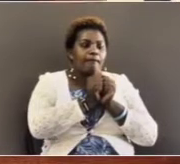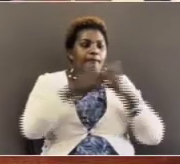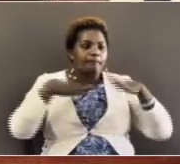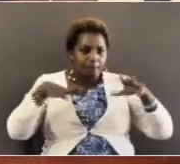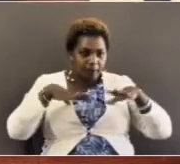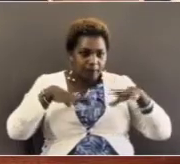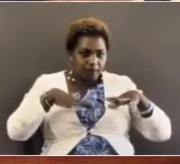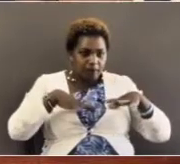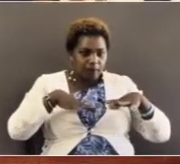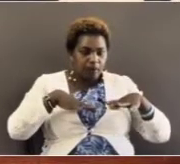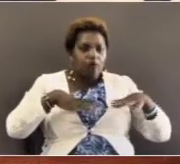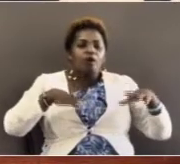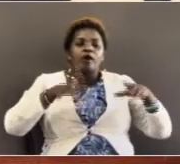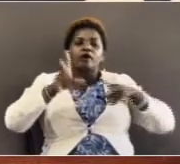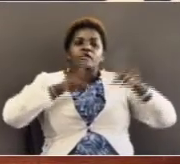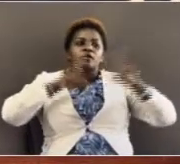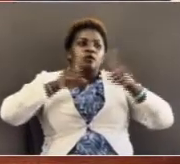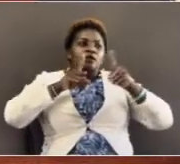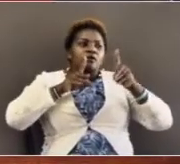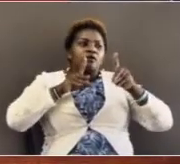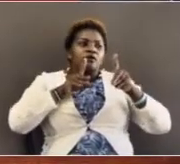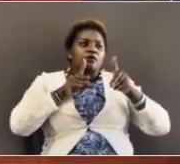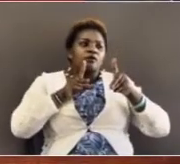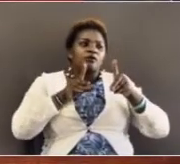people were traveling in a plane